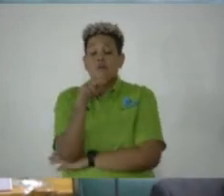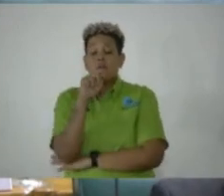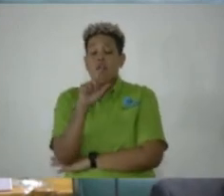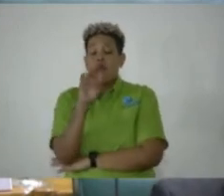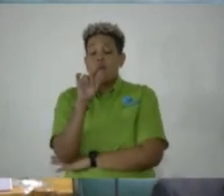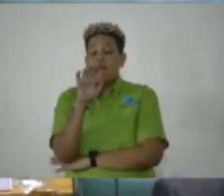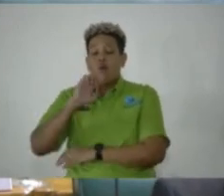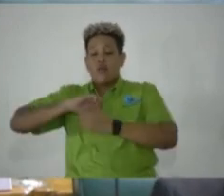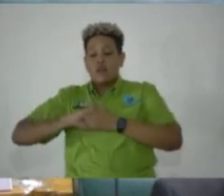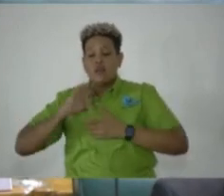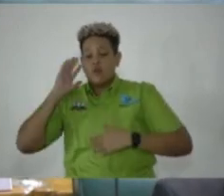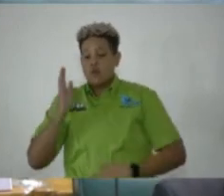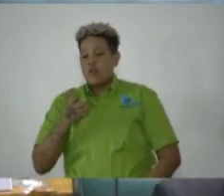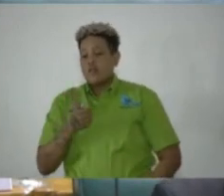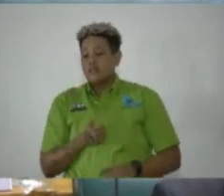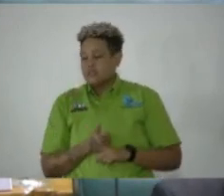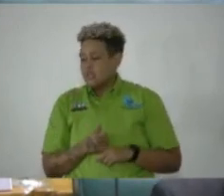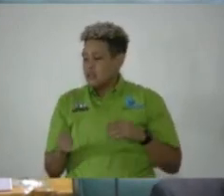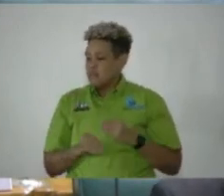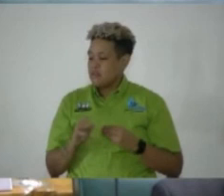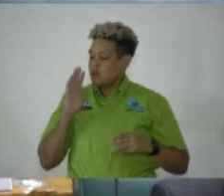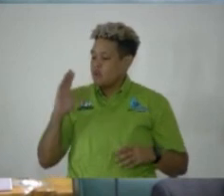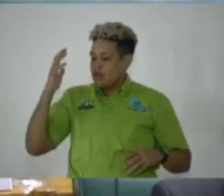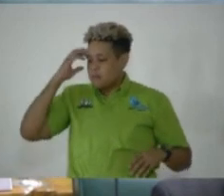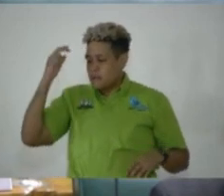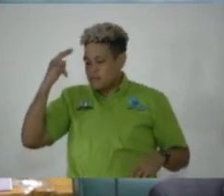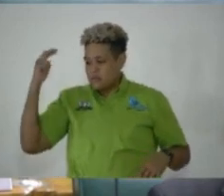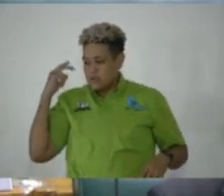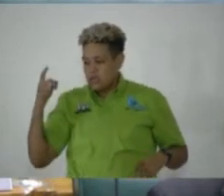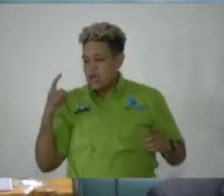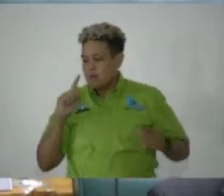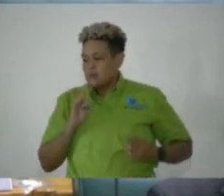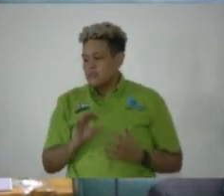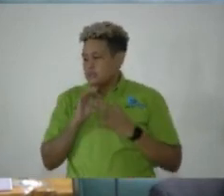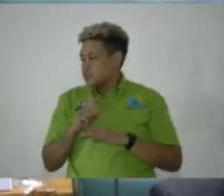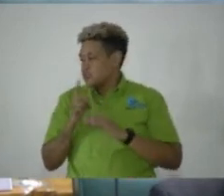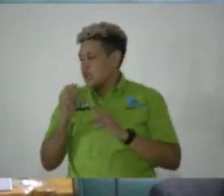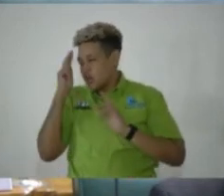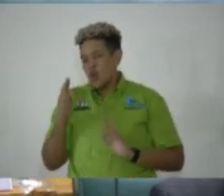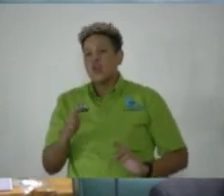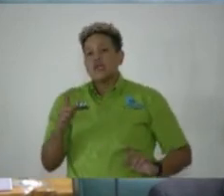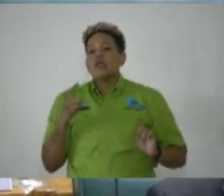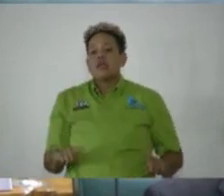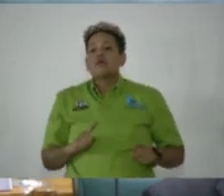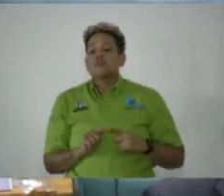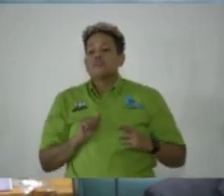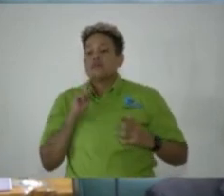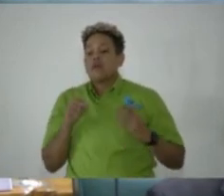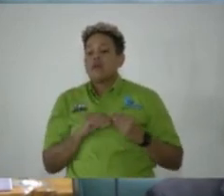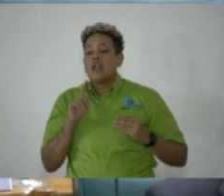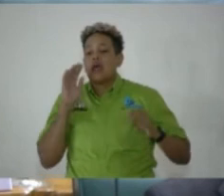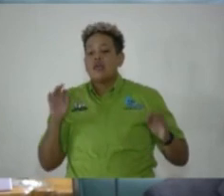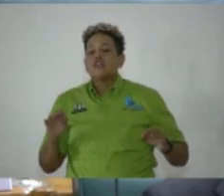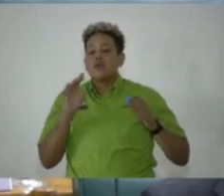will be commemorated, and it will be a special day in his honor. I had actually